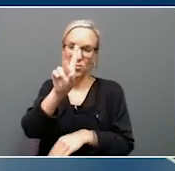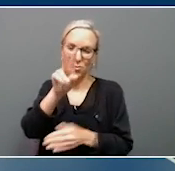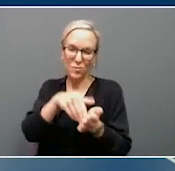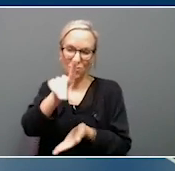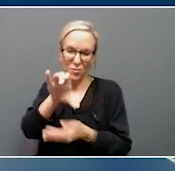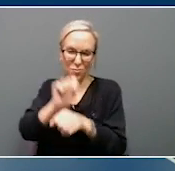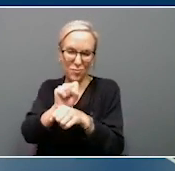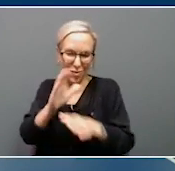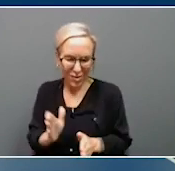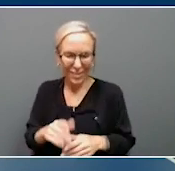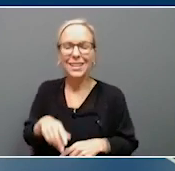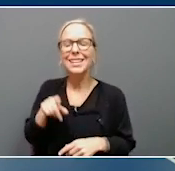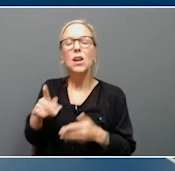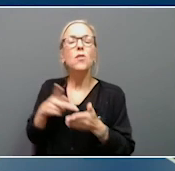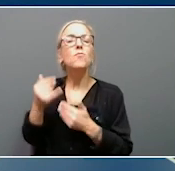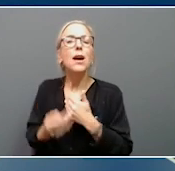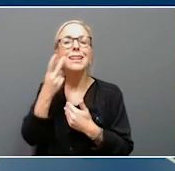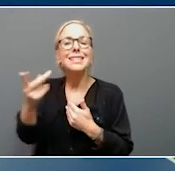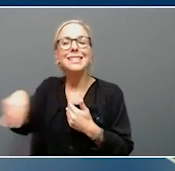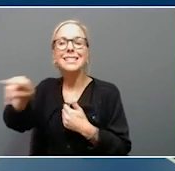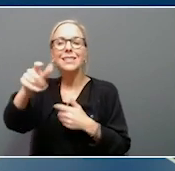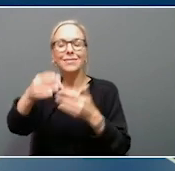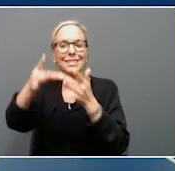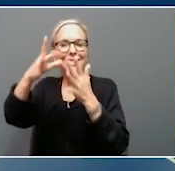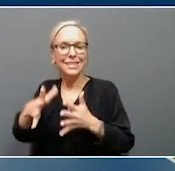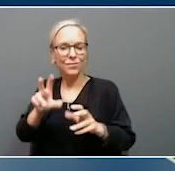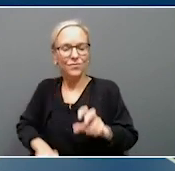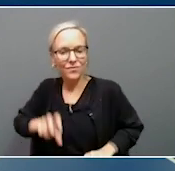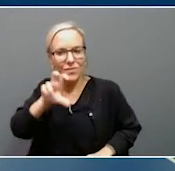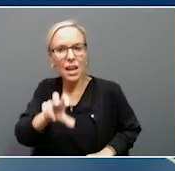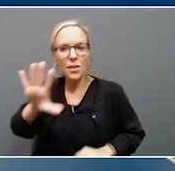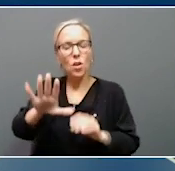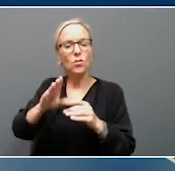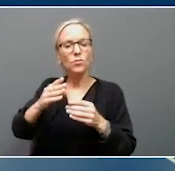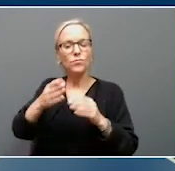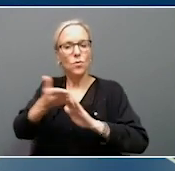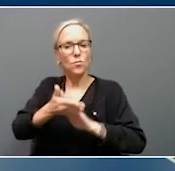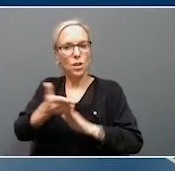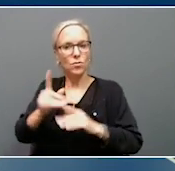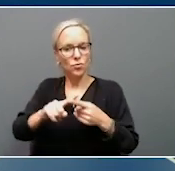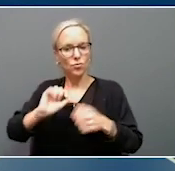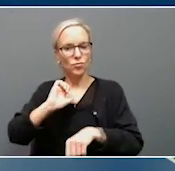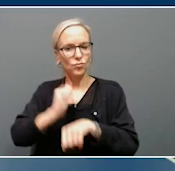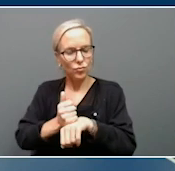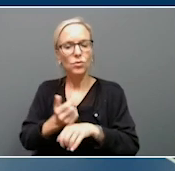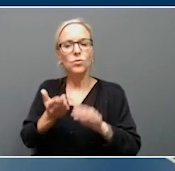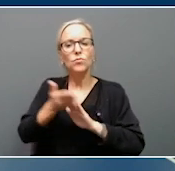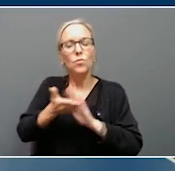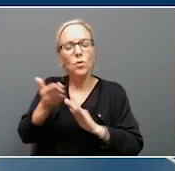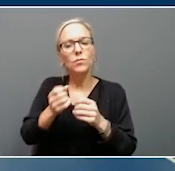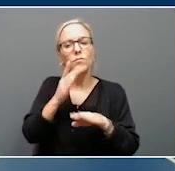will see company leaders invest in the current manufacturing operations in Berea to support improvements and renovations, including